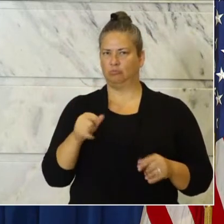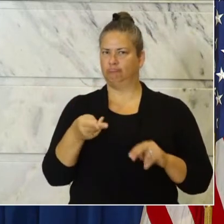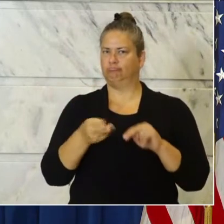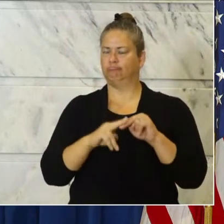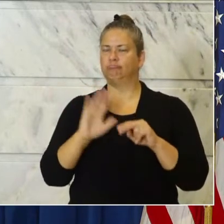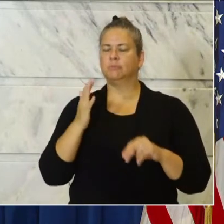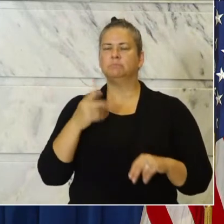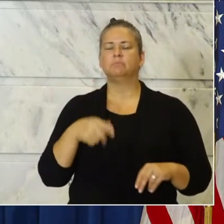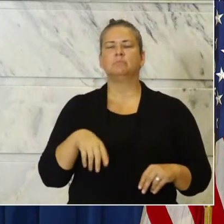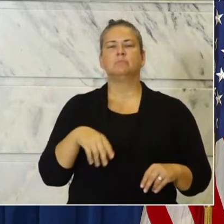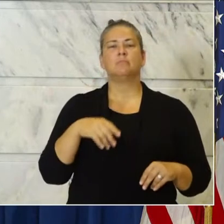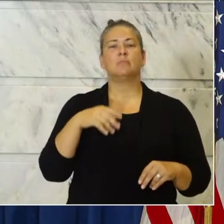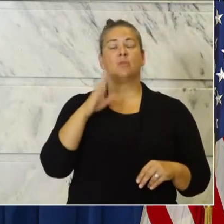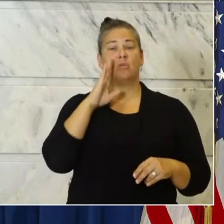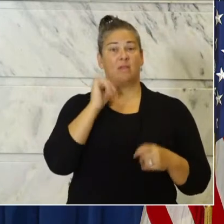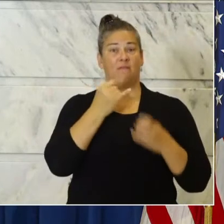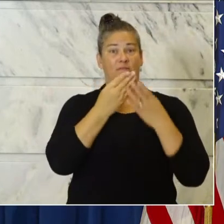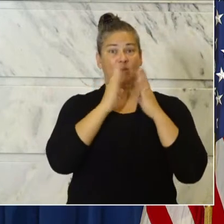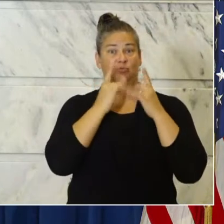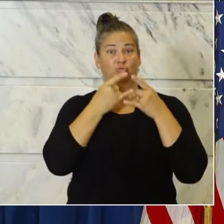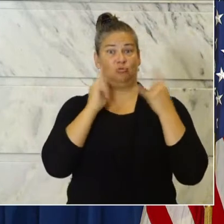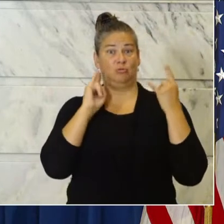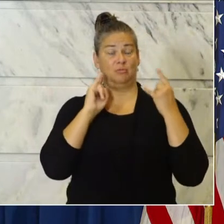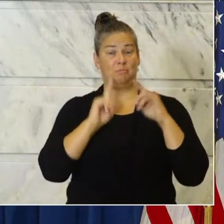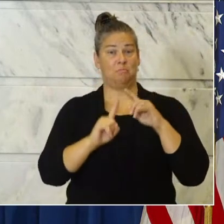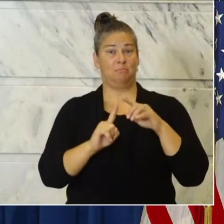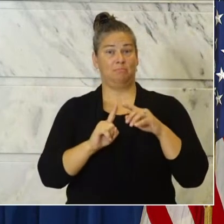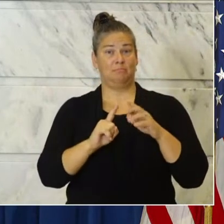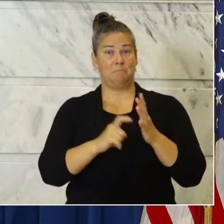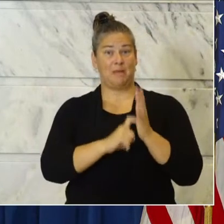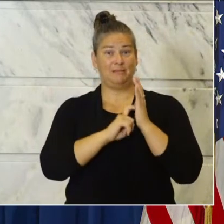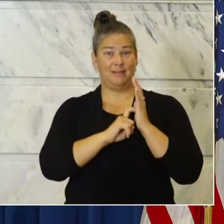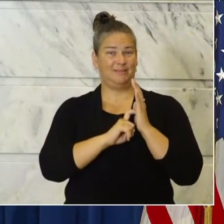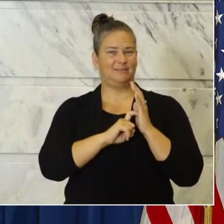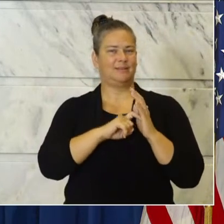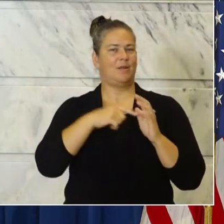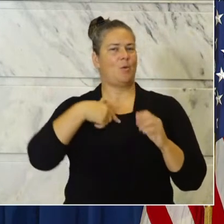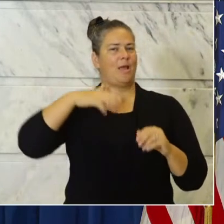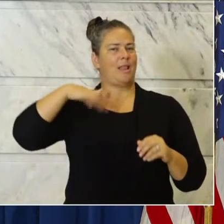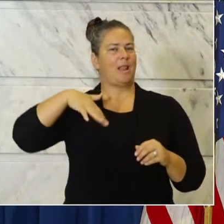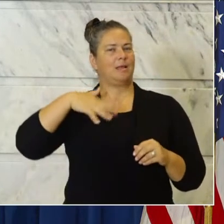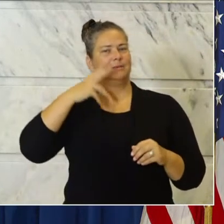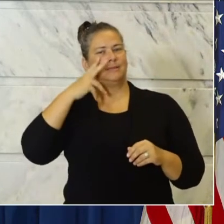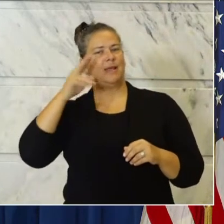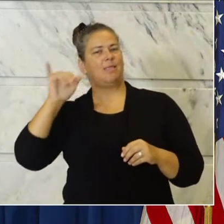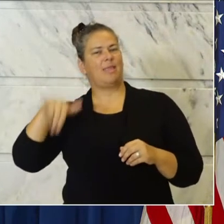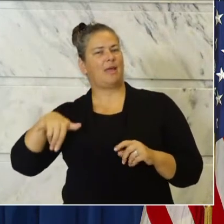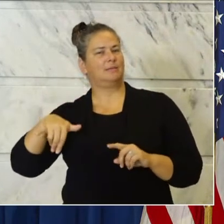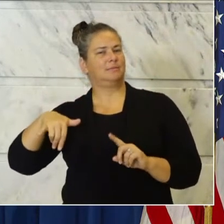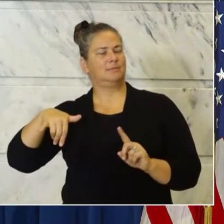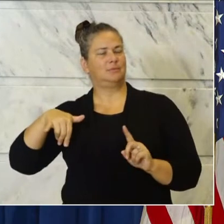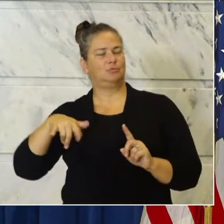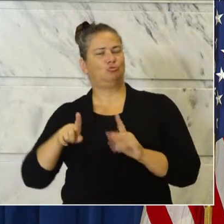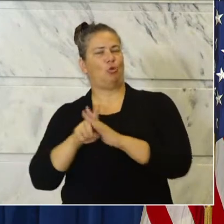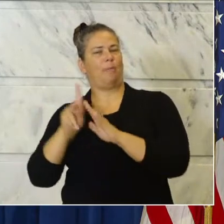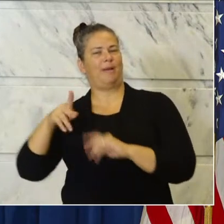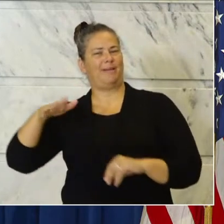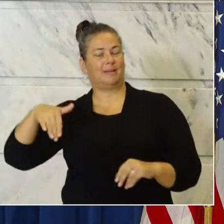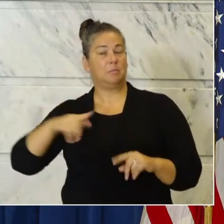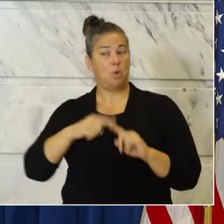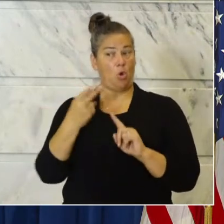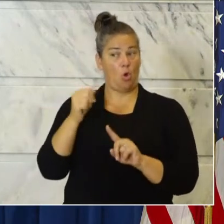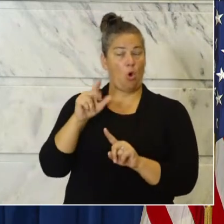the facial covering mandate isn't showing up yet in our numbers. We do get reports from Harlan that they're doing a really good job.